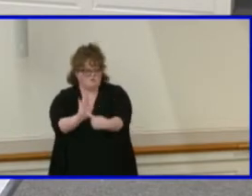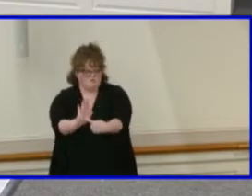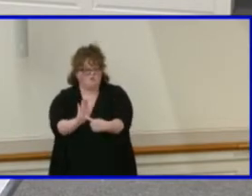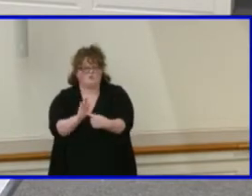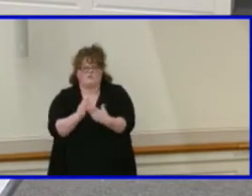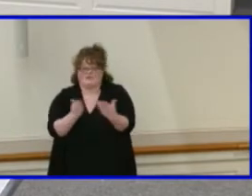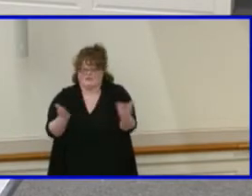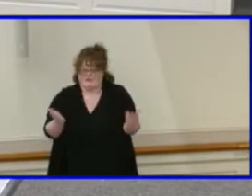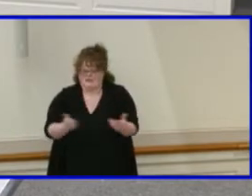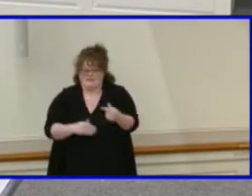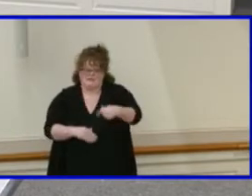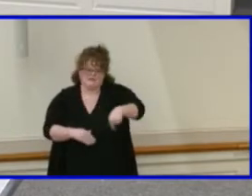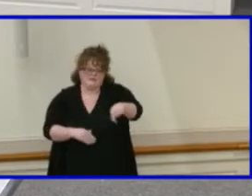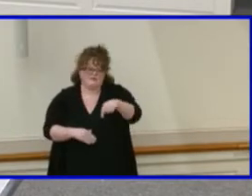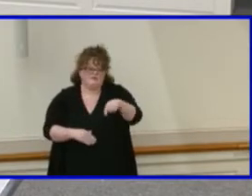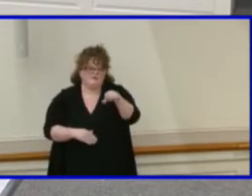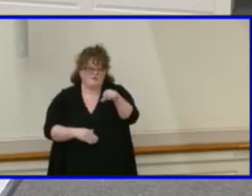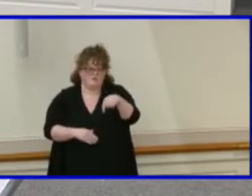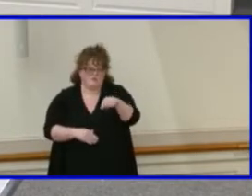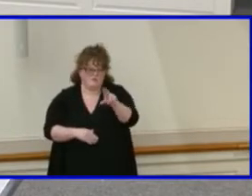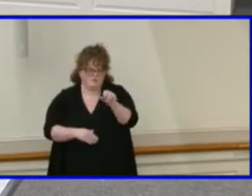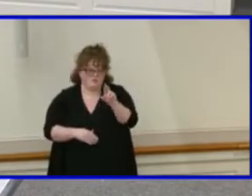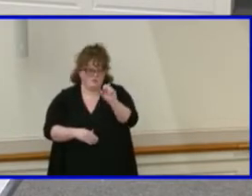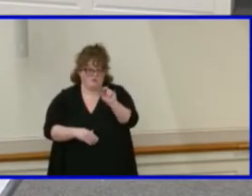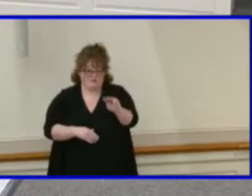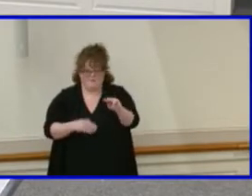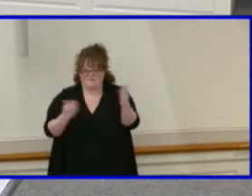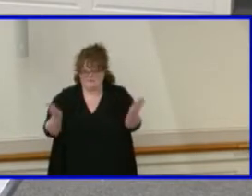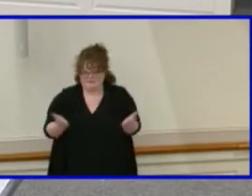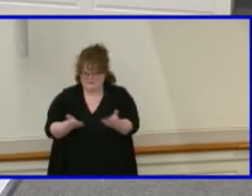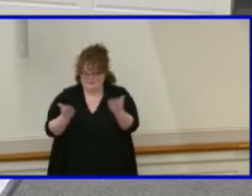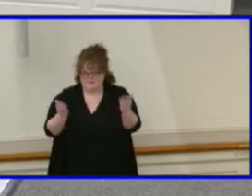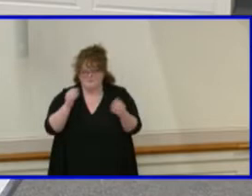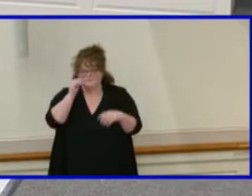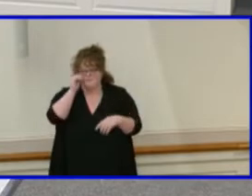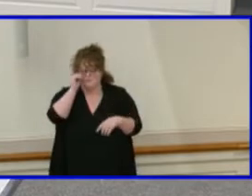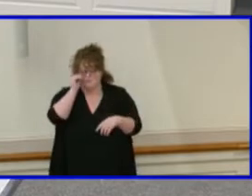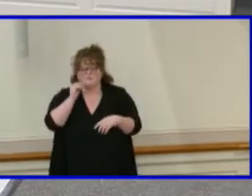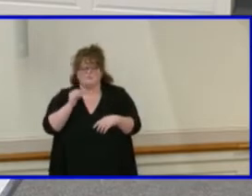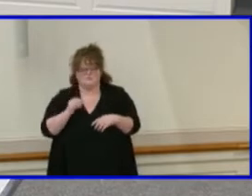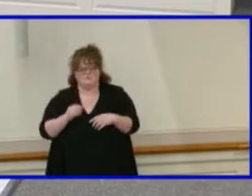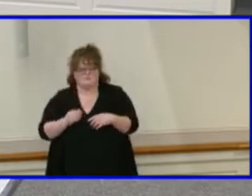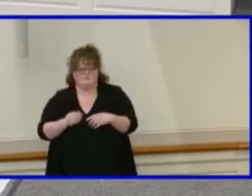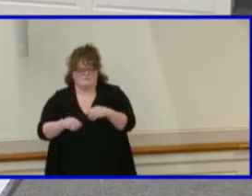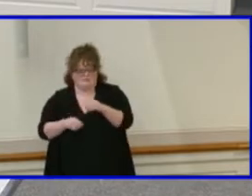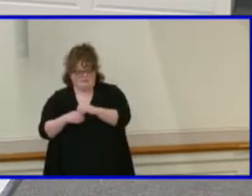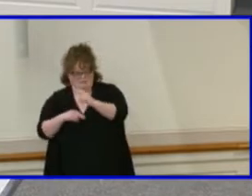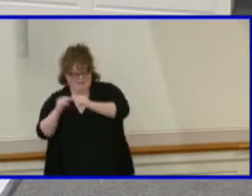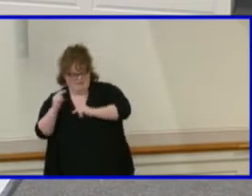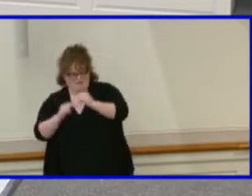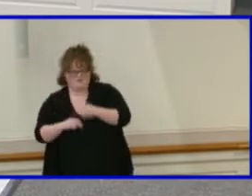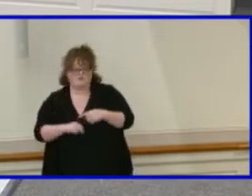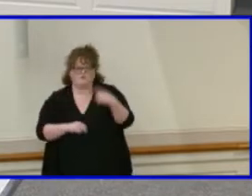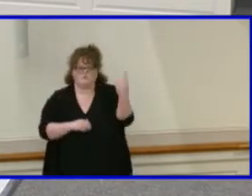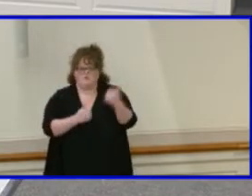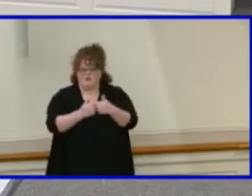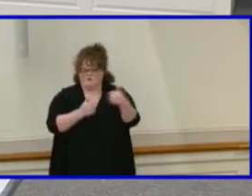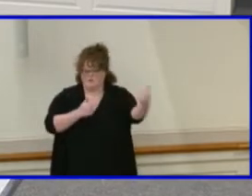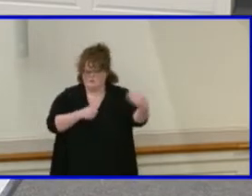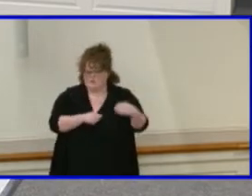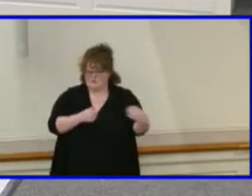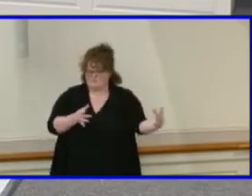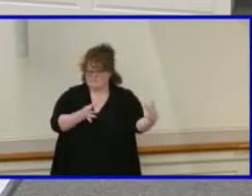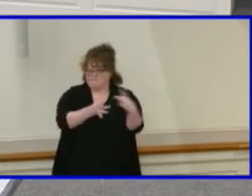of the board is physically present and one member is participating electronically from a remote location.